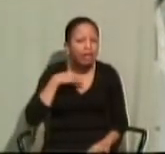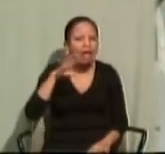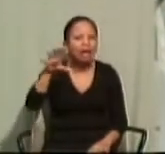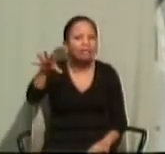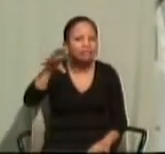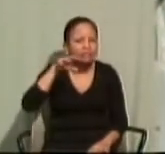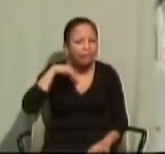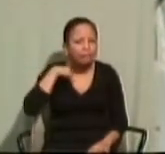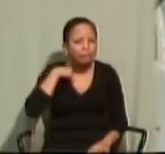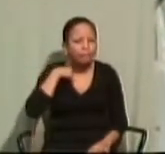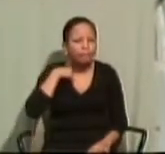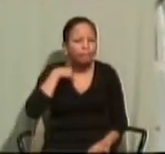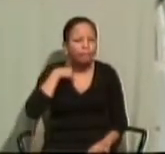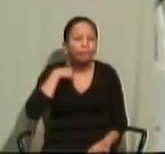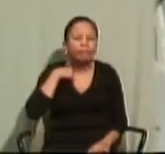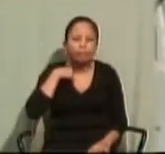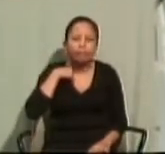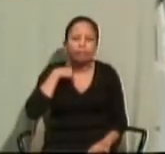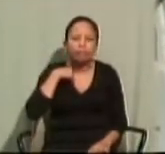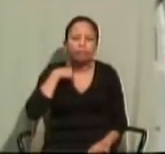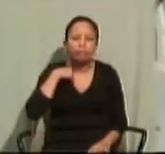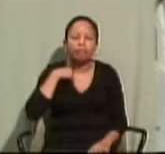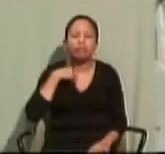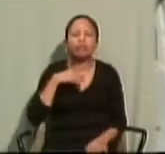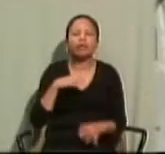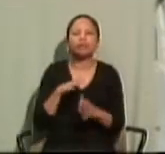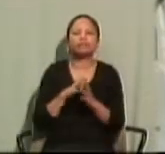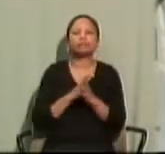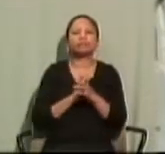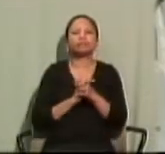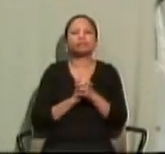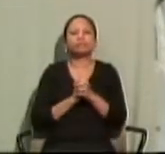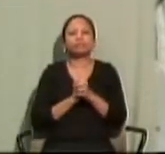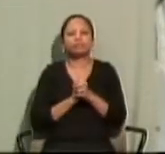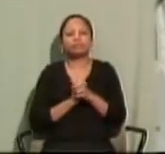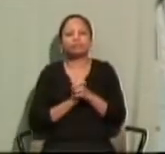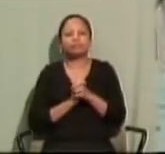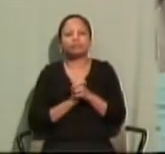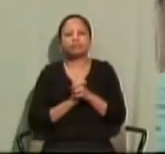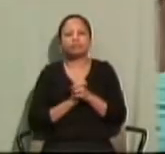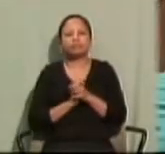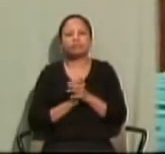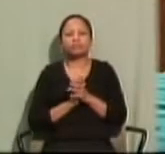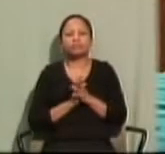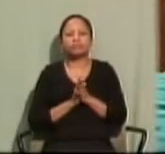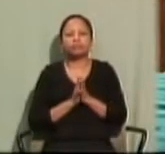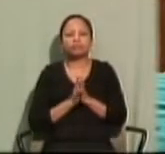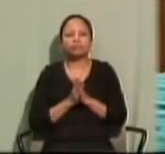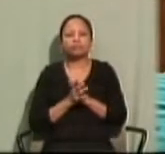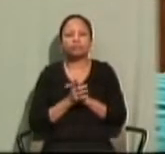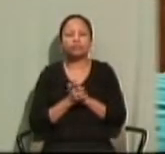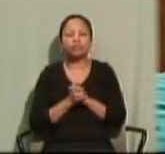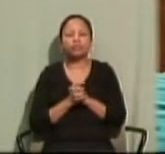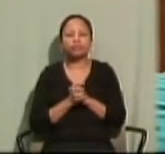of our big company, the people in charge of our banks